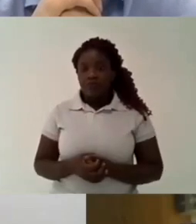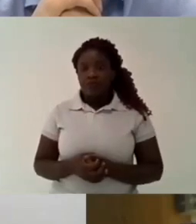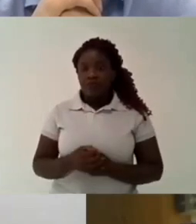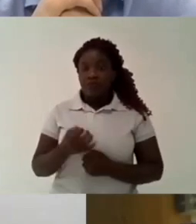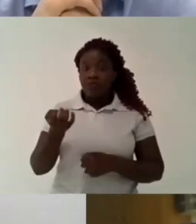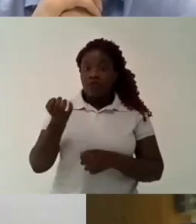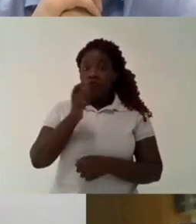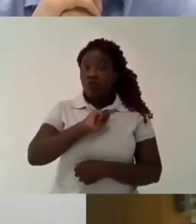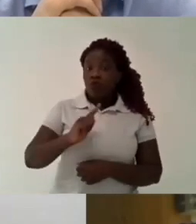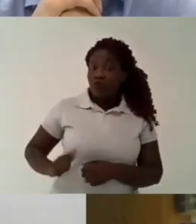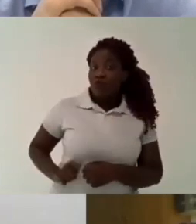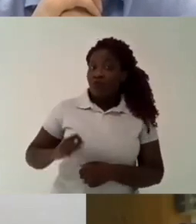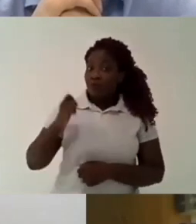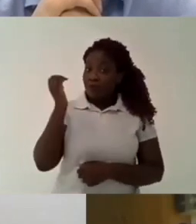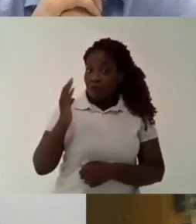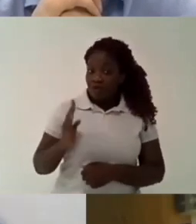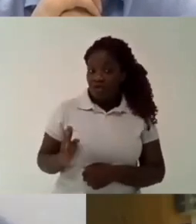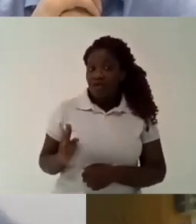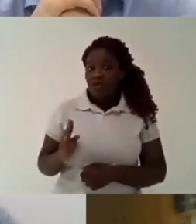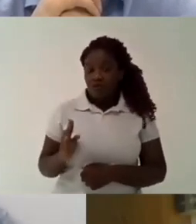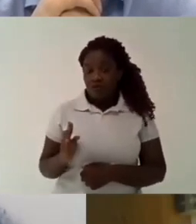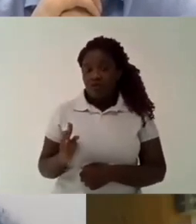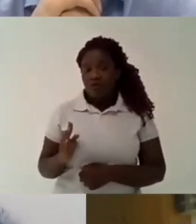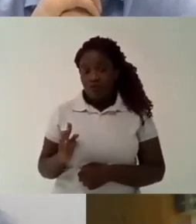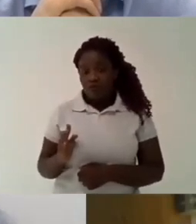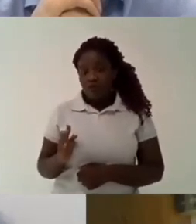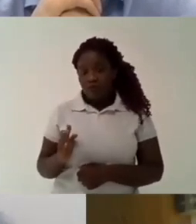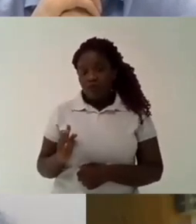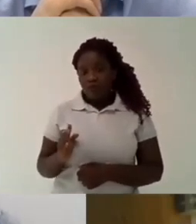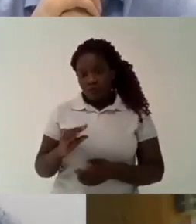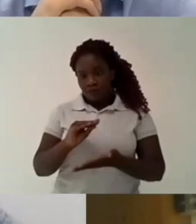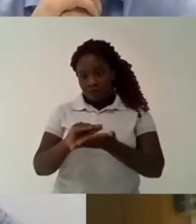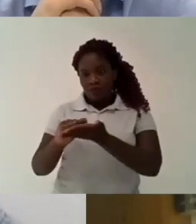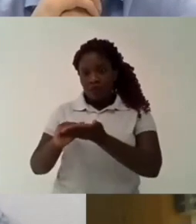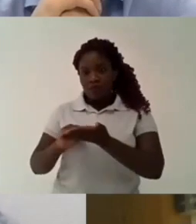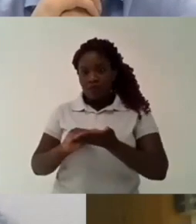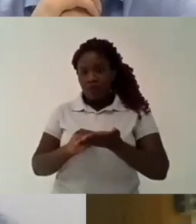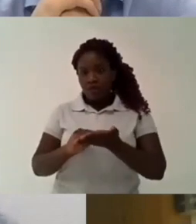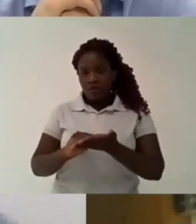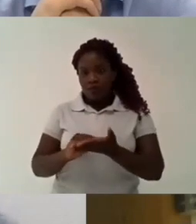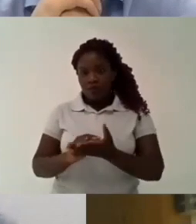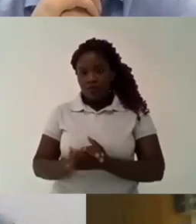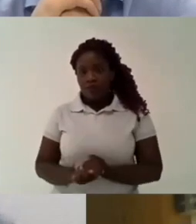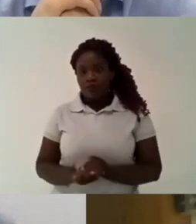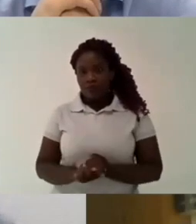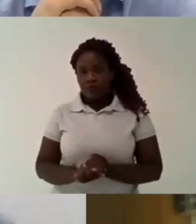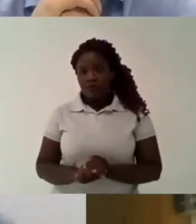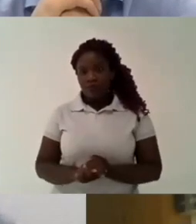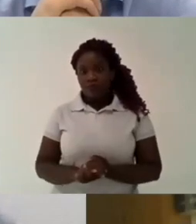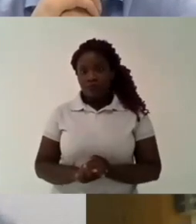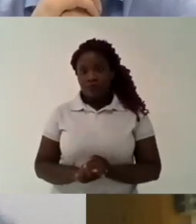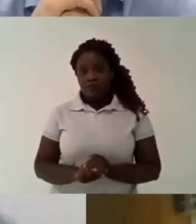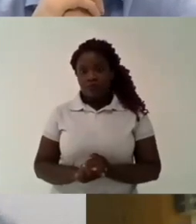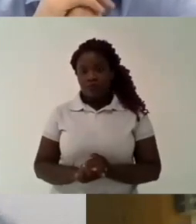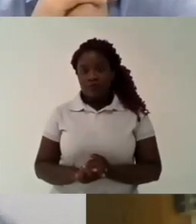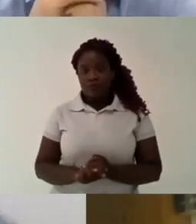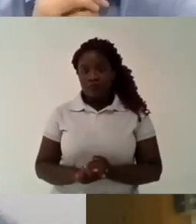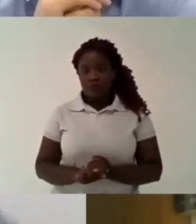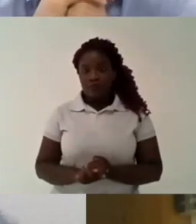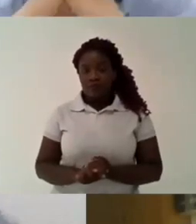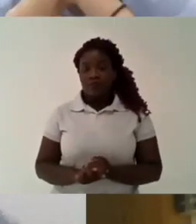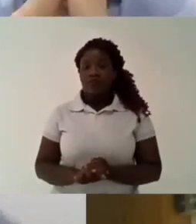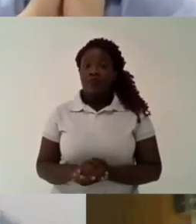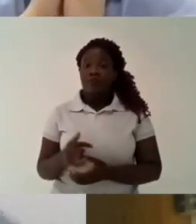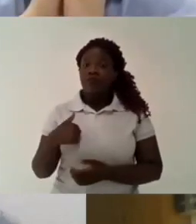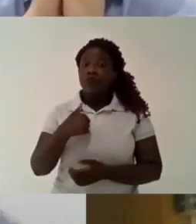public system will fund only 13 percent of that so can you imagine how many